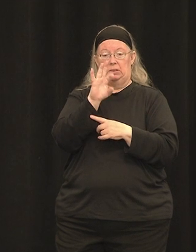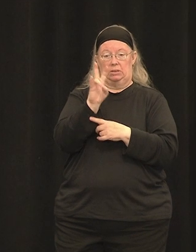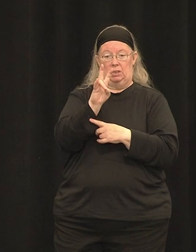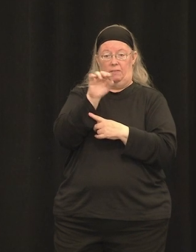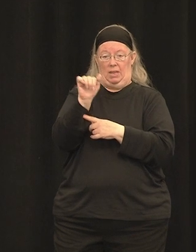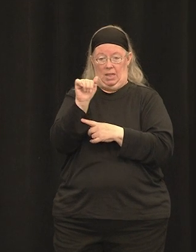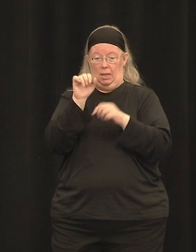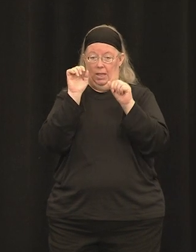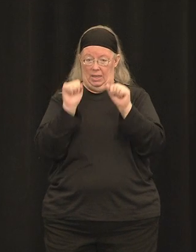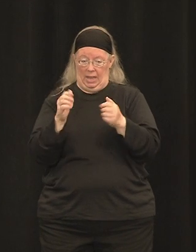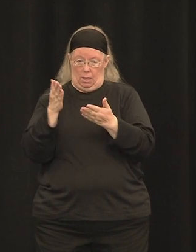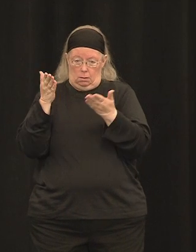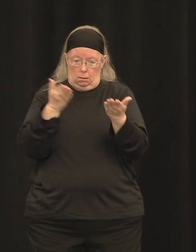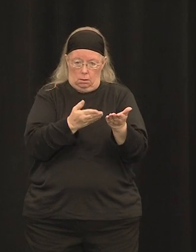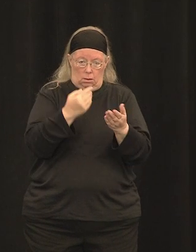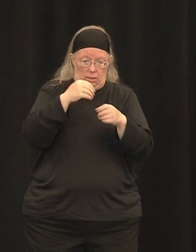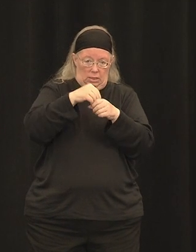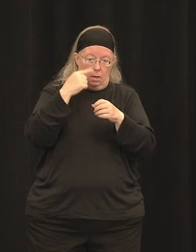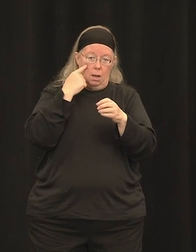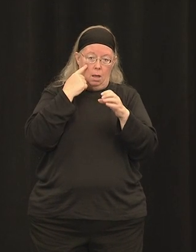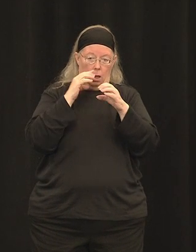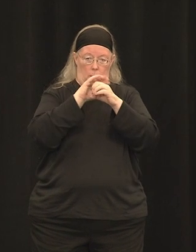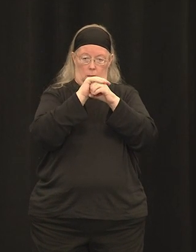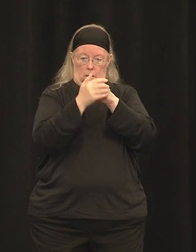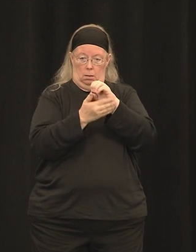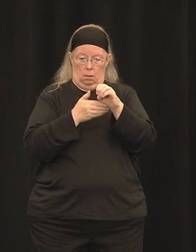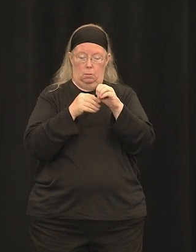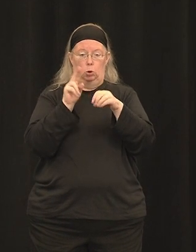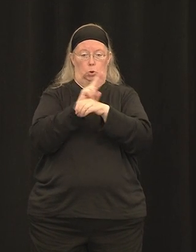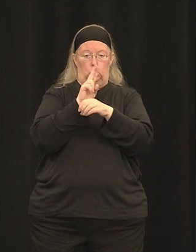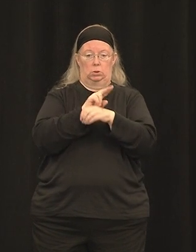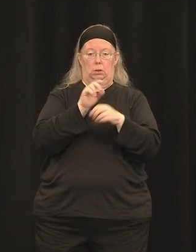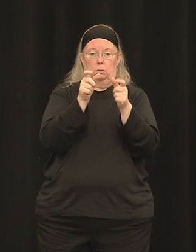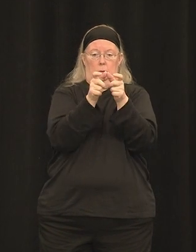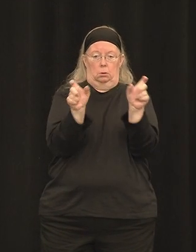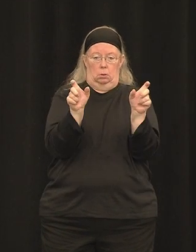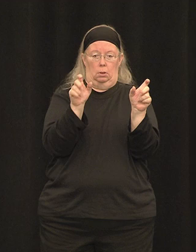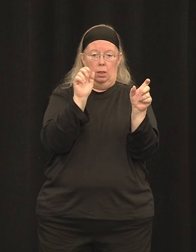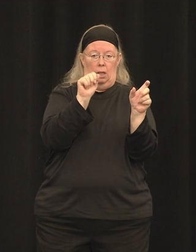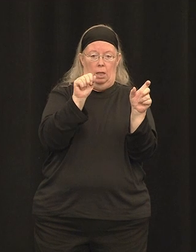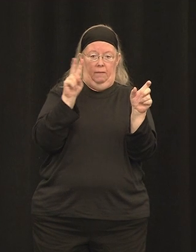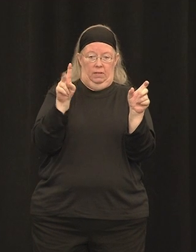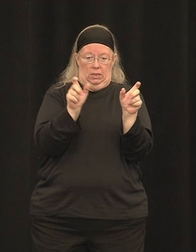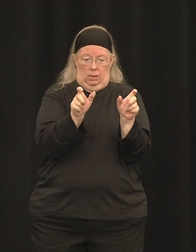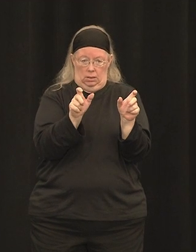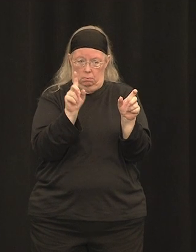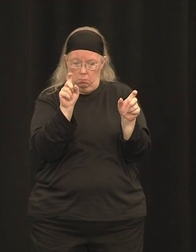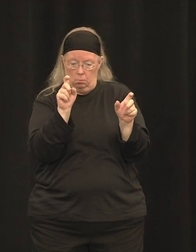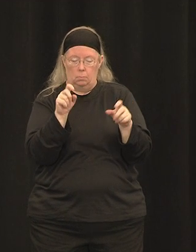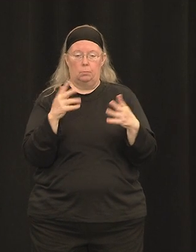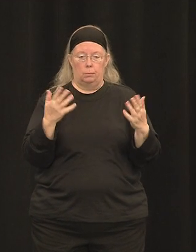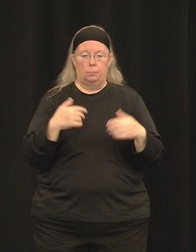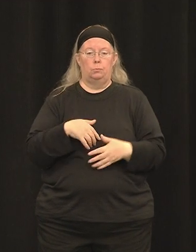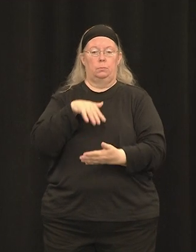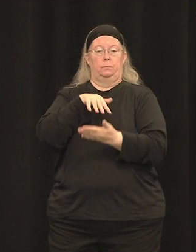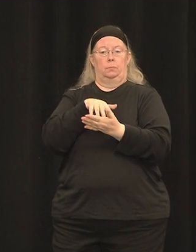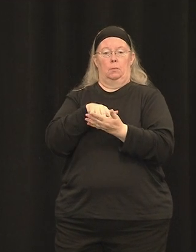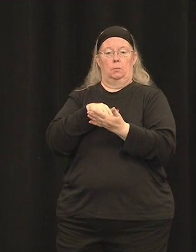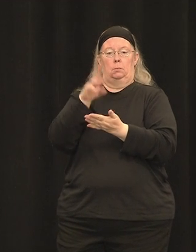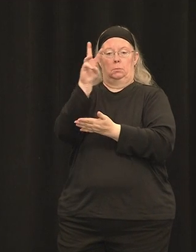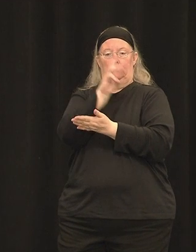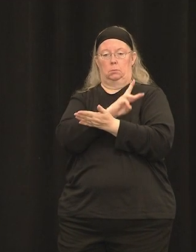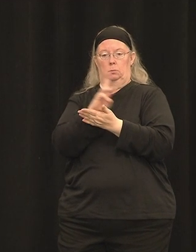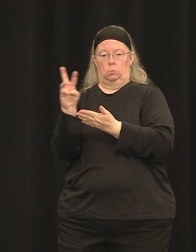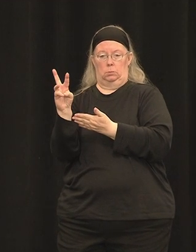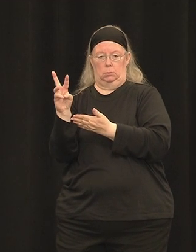these dual AAV SPR vectors? So this was a six week study. We looked at two different dual AAV vector platforms, which I won't